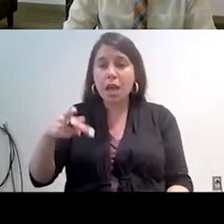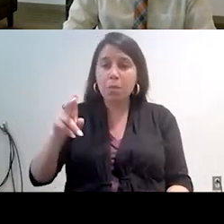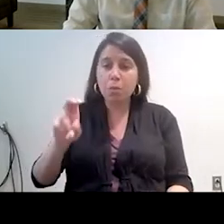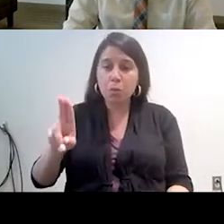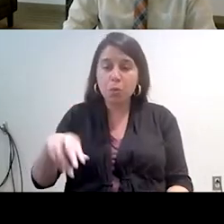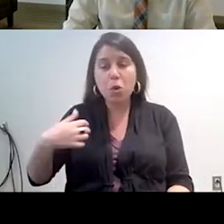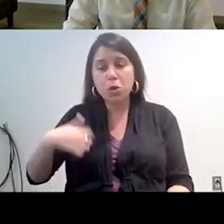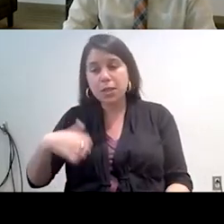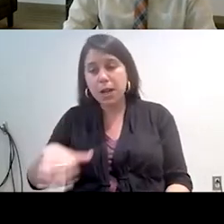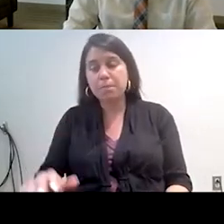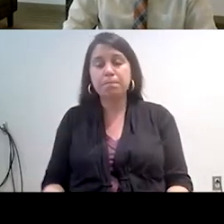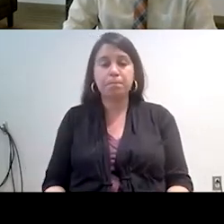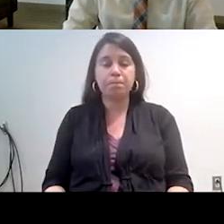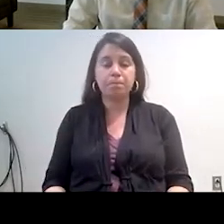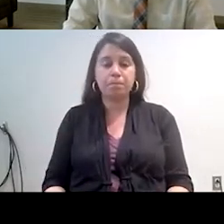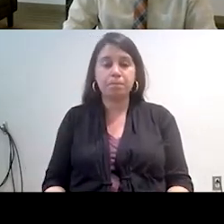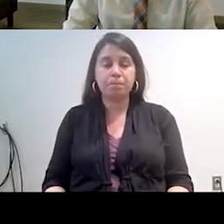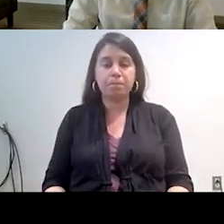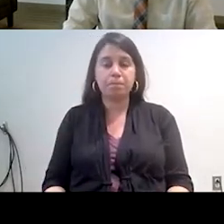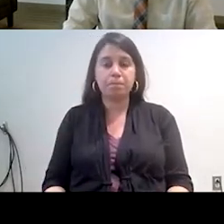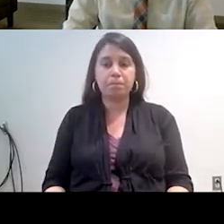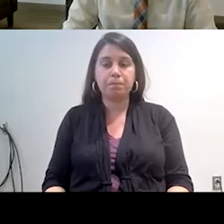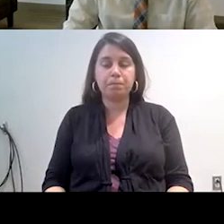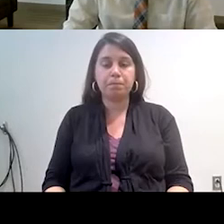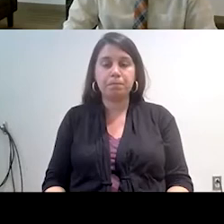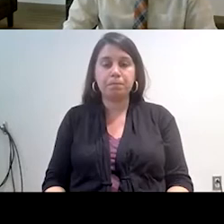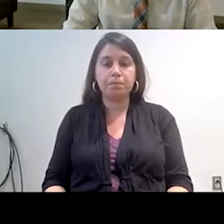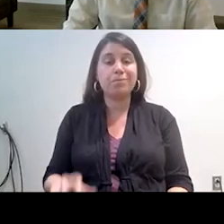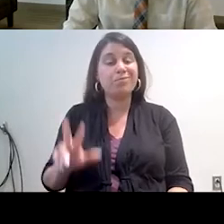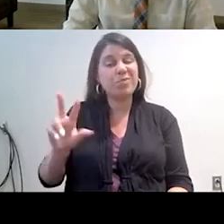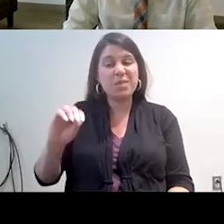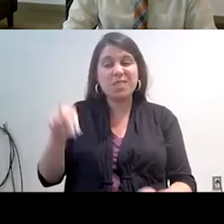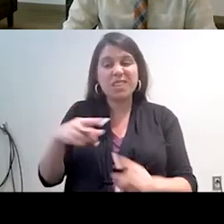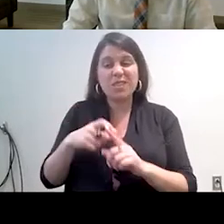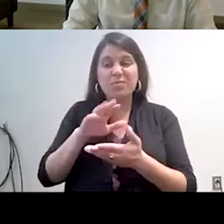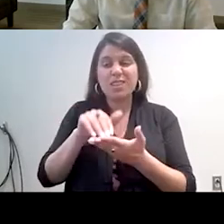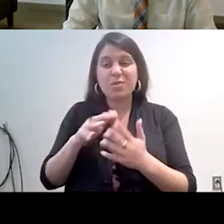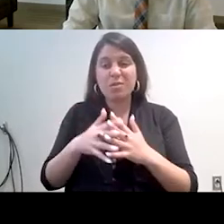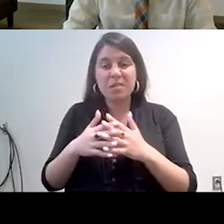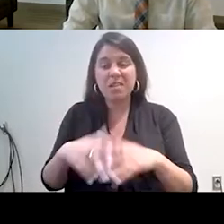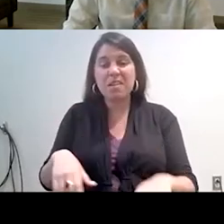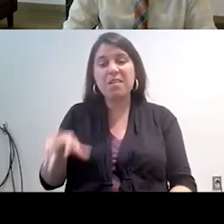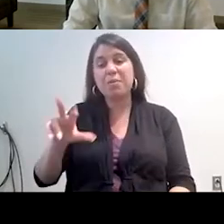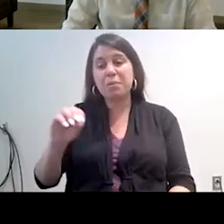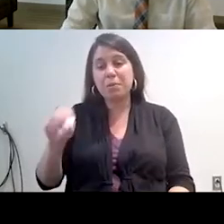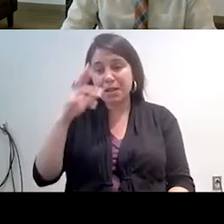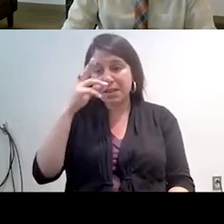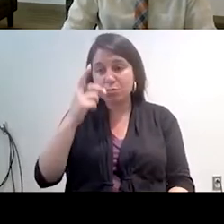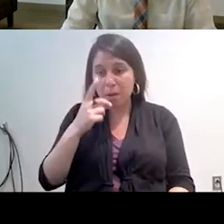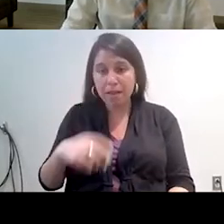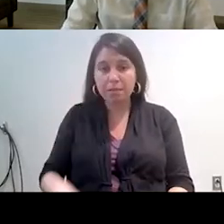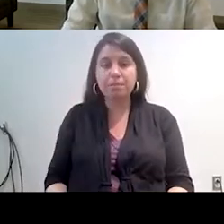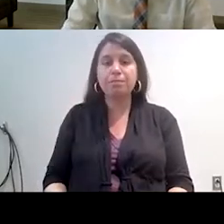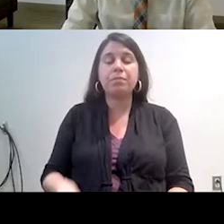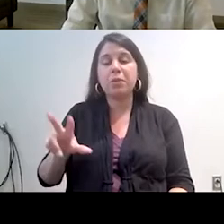Argentina. We had just 3% from Central America, 3% from the Dominican Republic, and then 3%